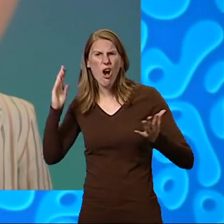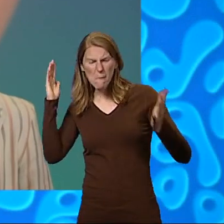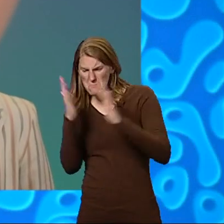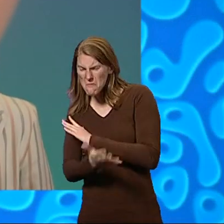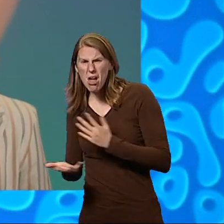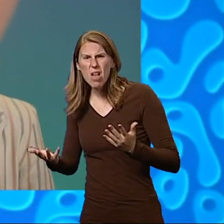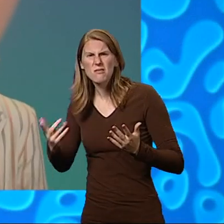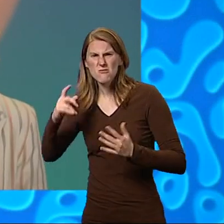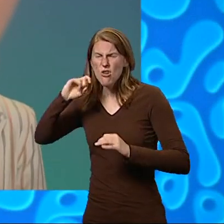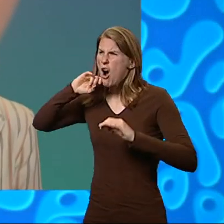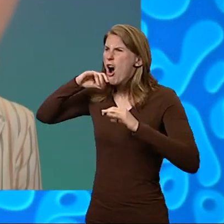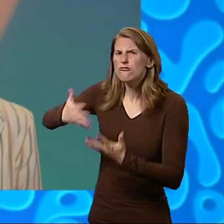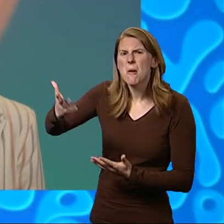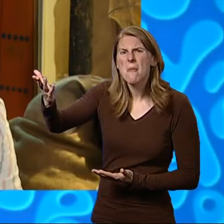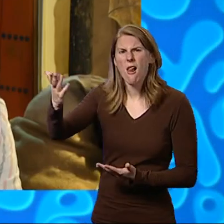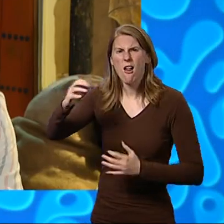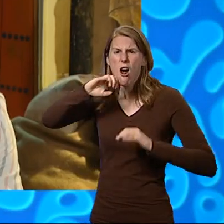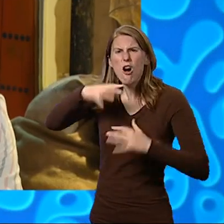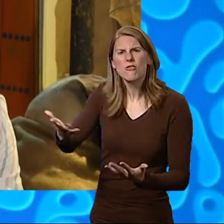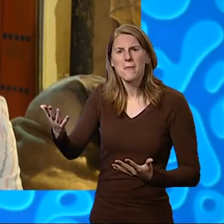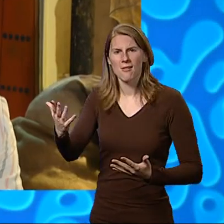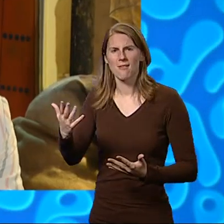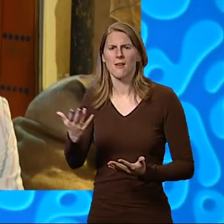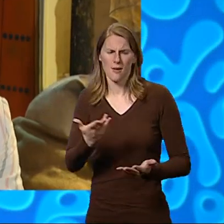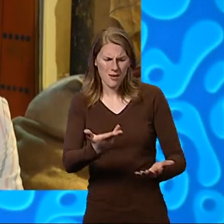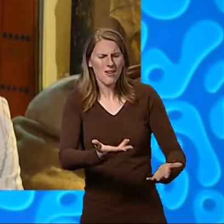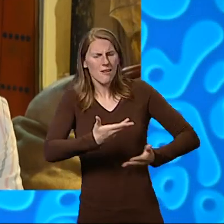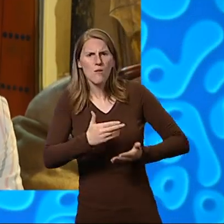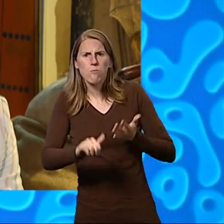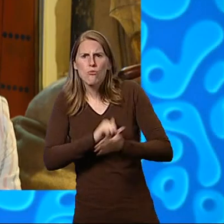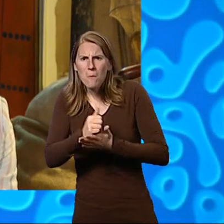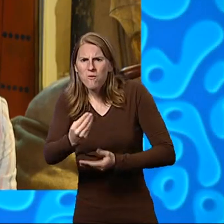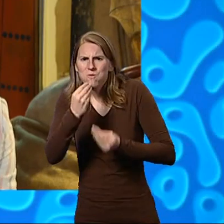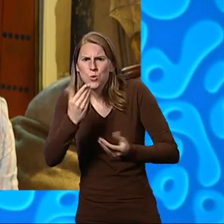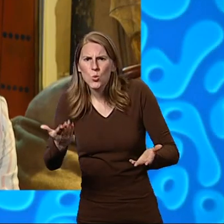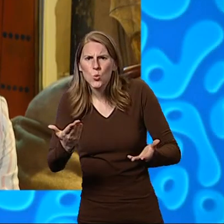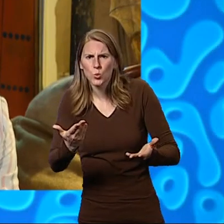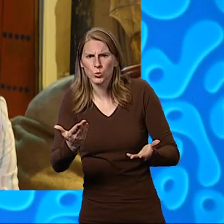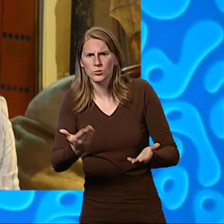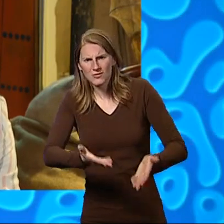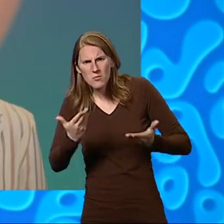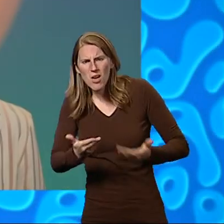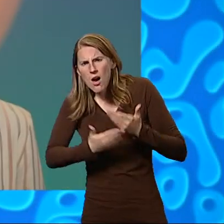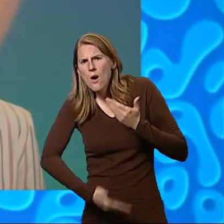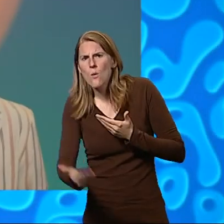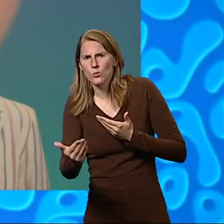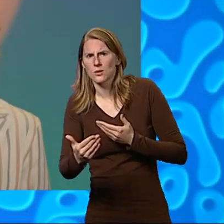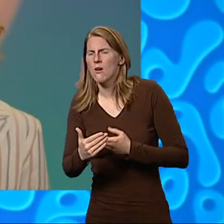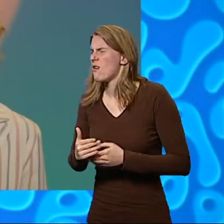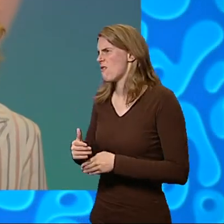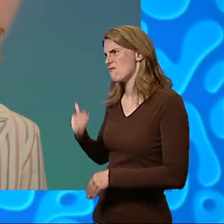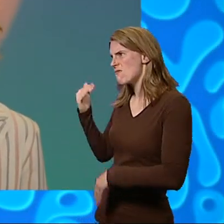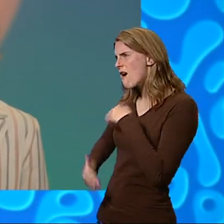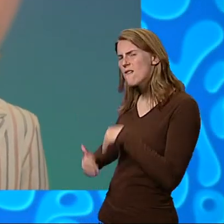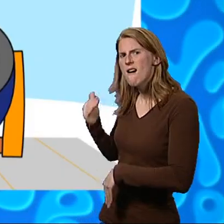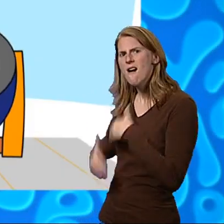mess you've made, you honourable shrimp. Give us proper food from now on, Corkella repeated severely. Never, cried